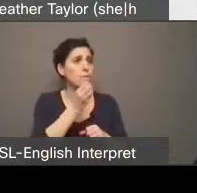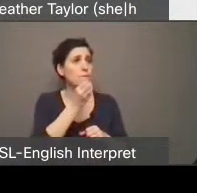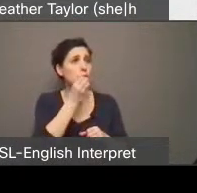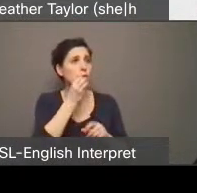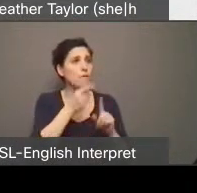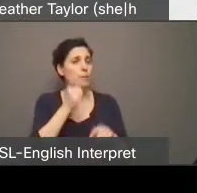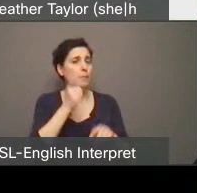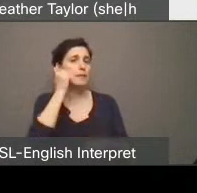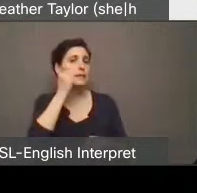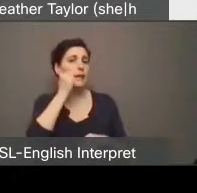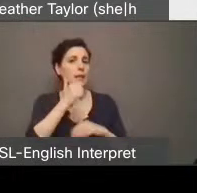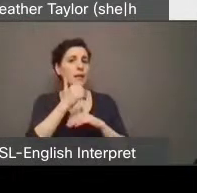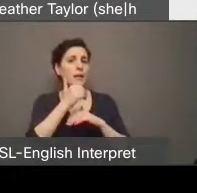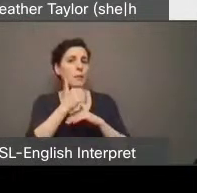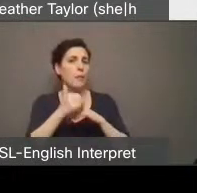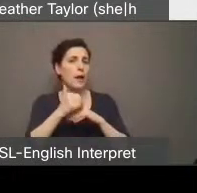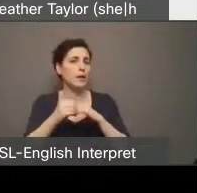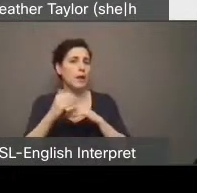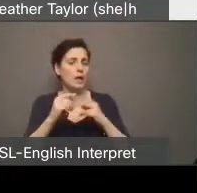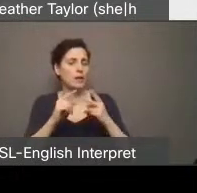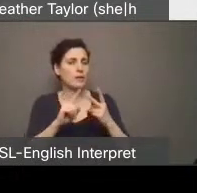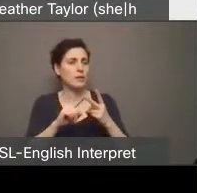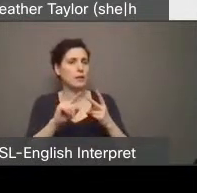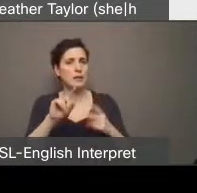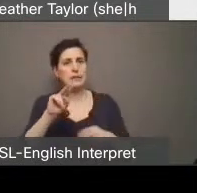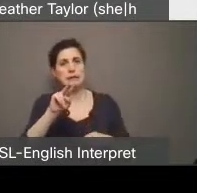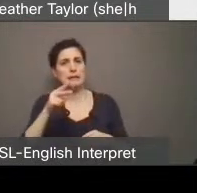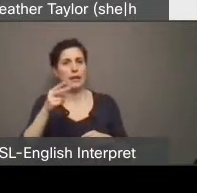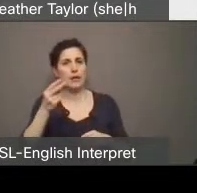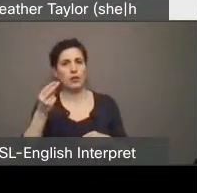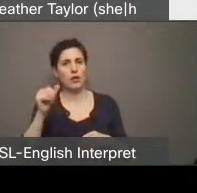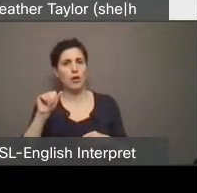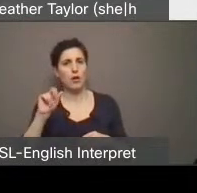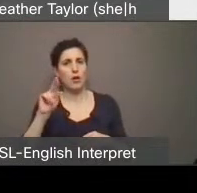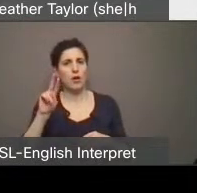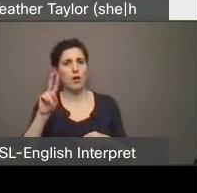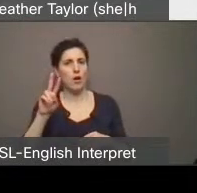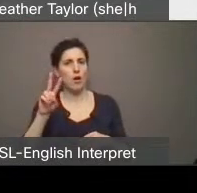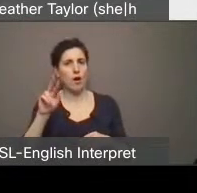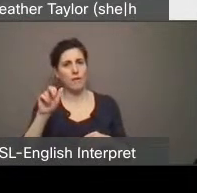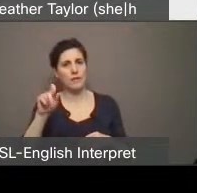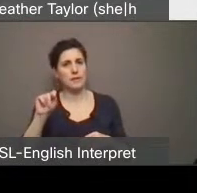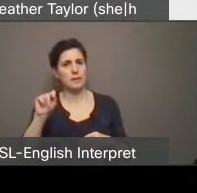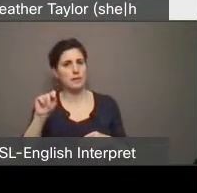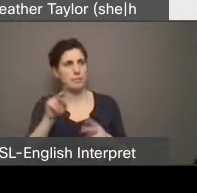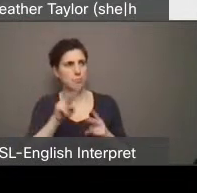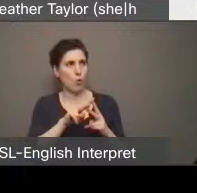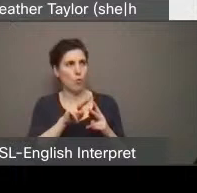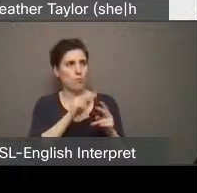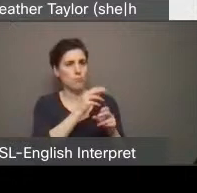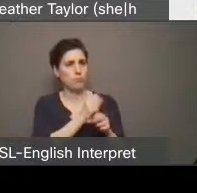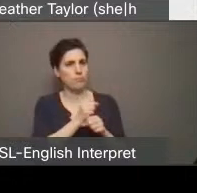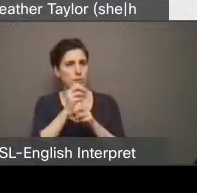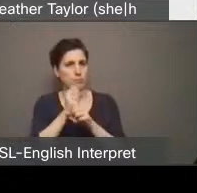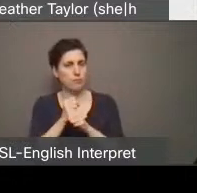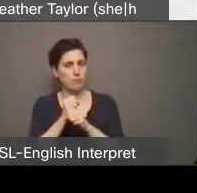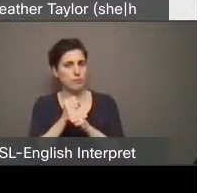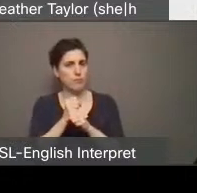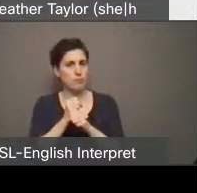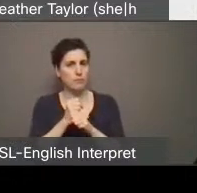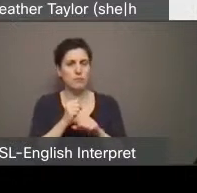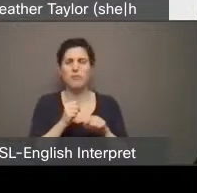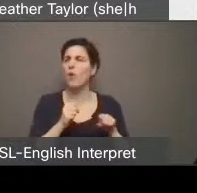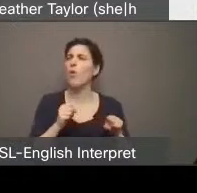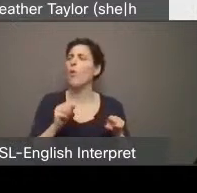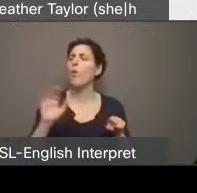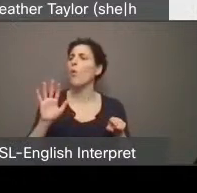um, um, second harvest. So I don't know which one you're referring to. Um, so I, like I just around the agency